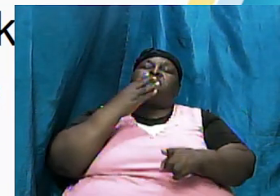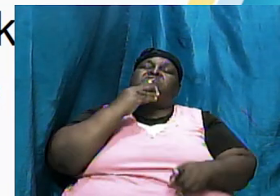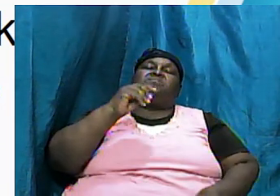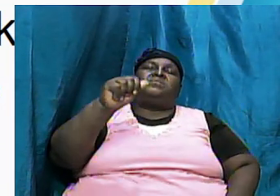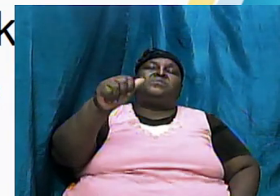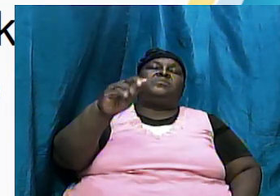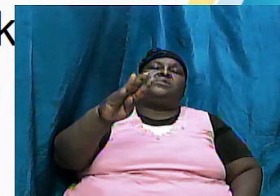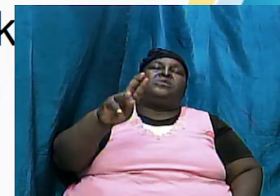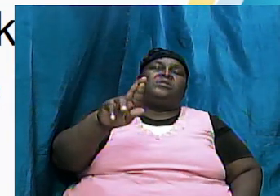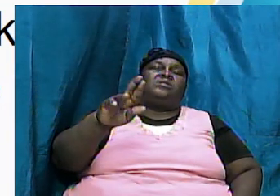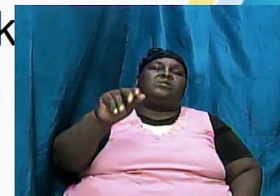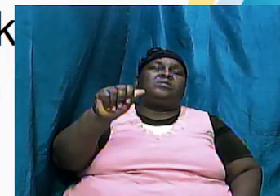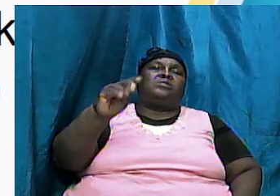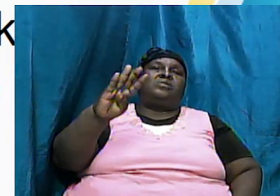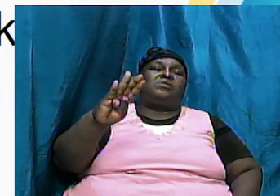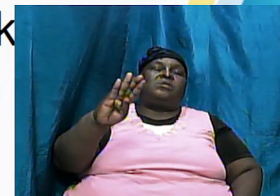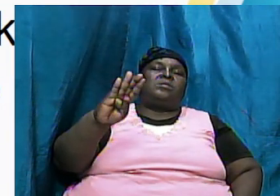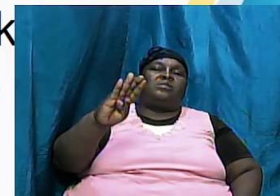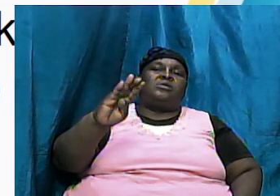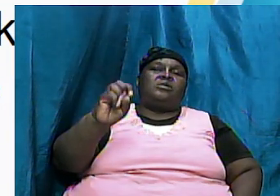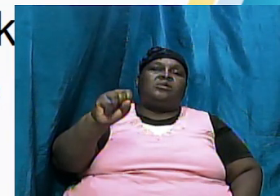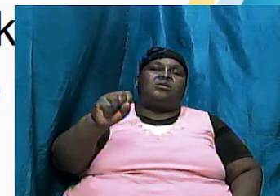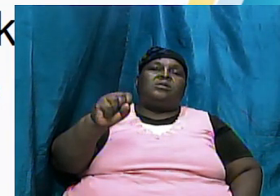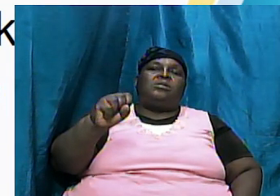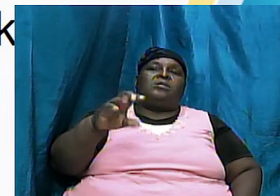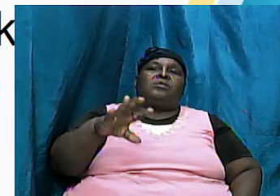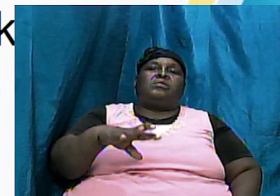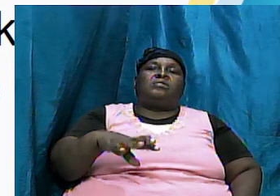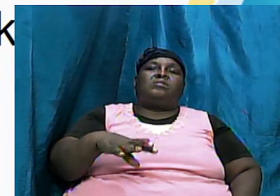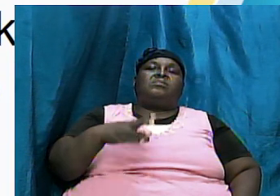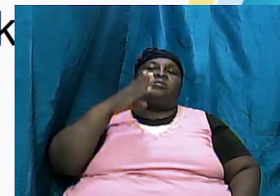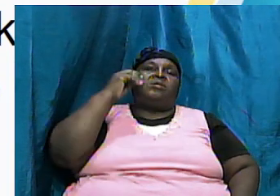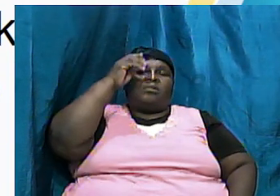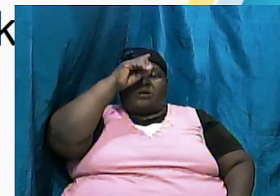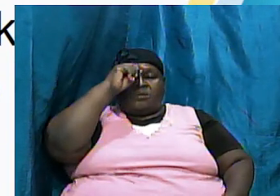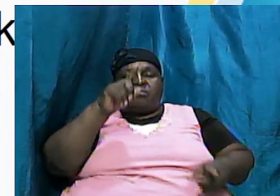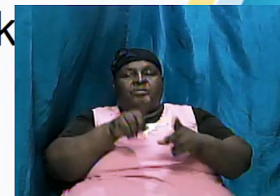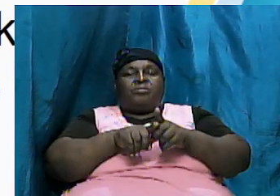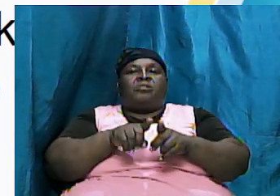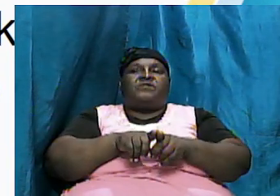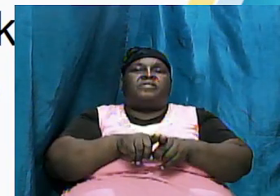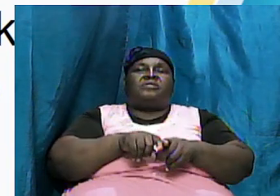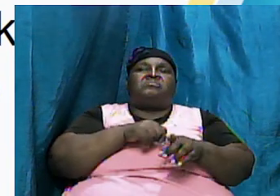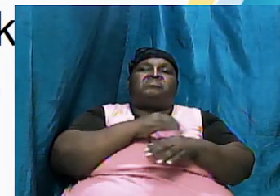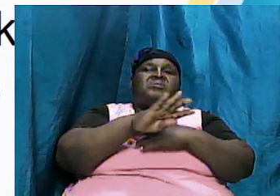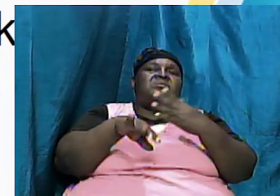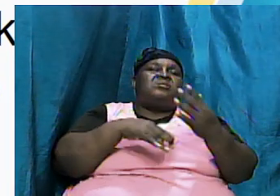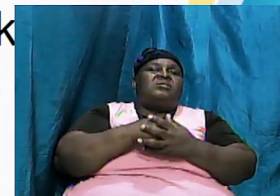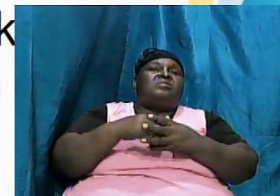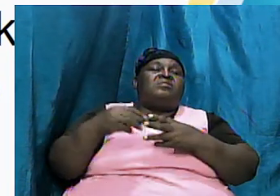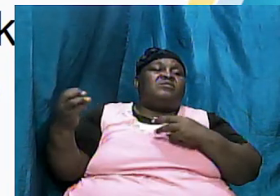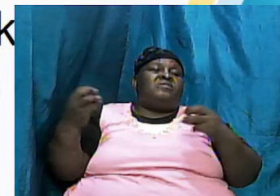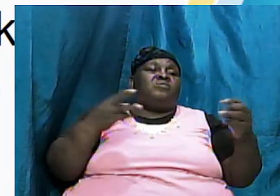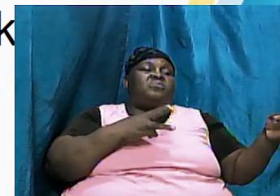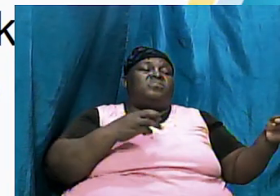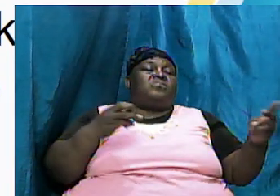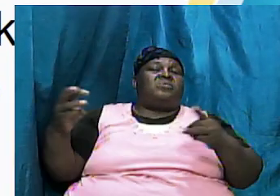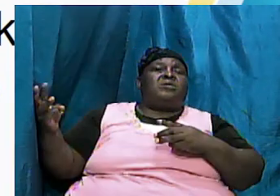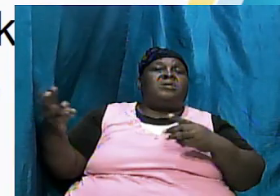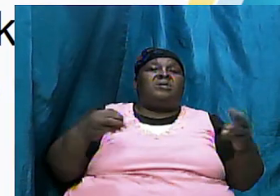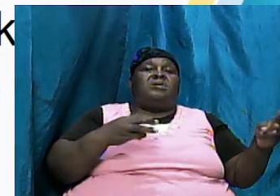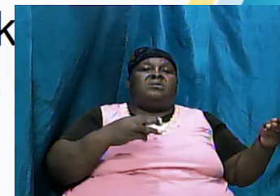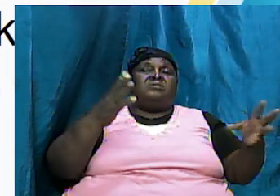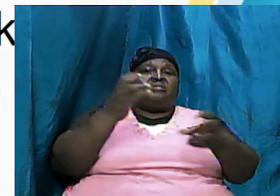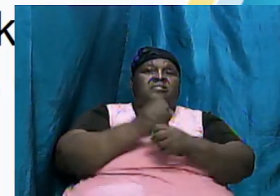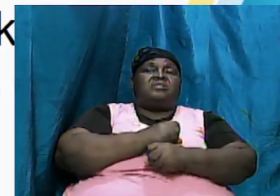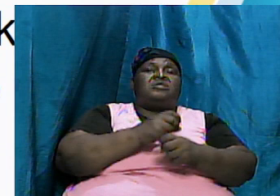Arabs and so whereas they are brothers and all the war that is taking place between